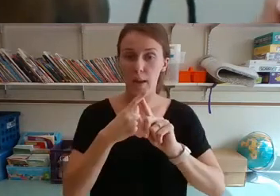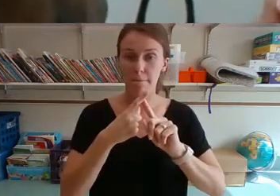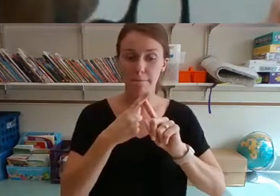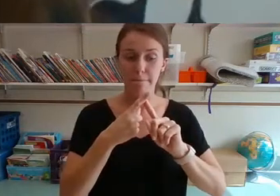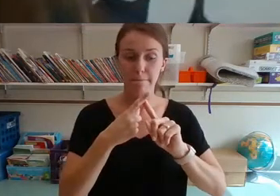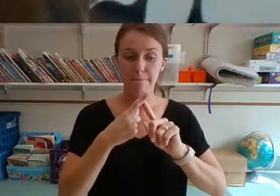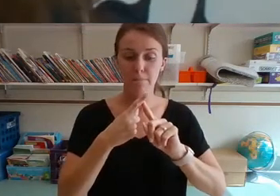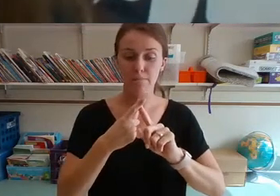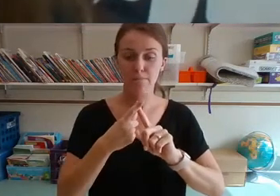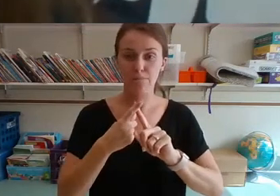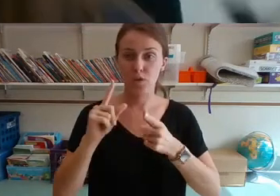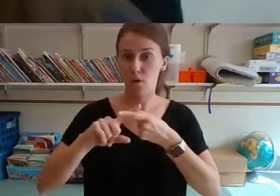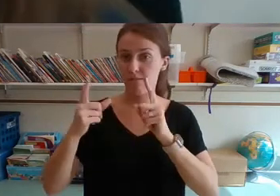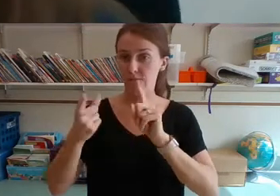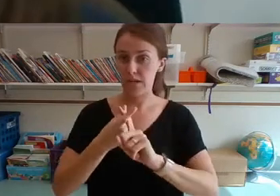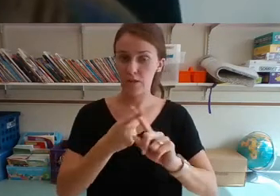respectful, okay?